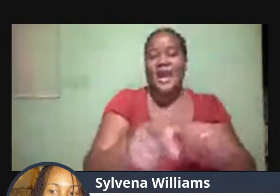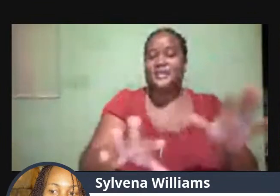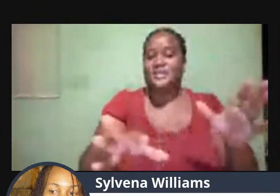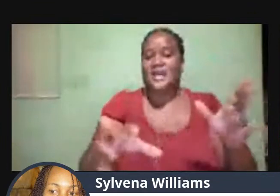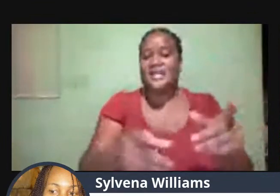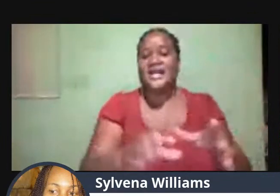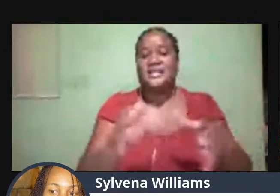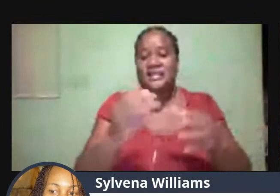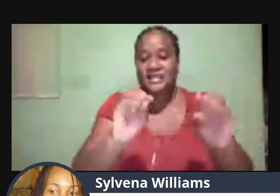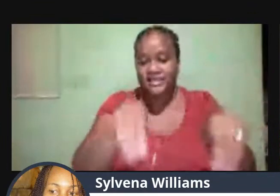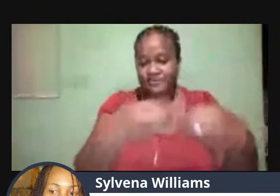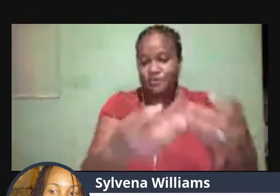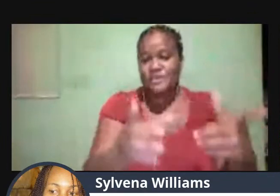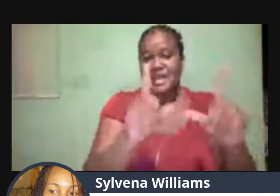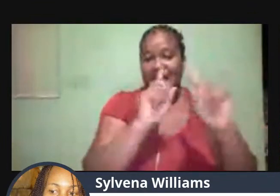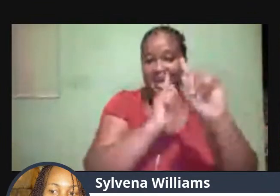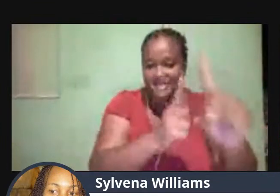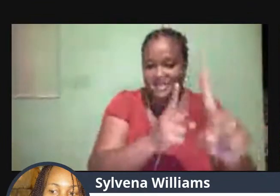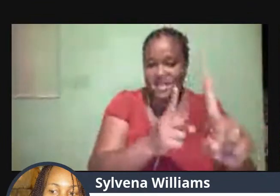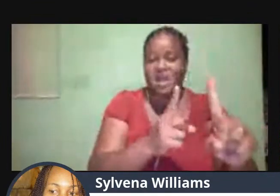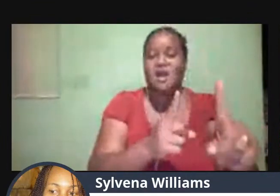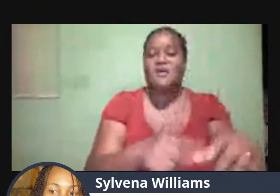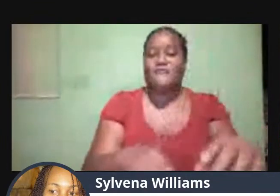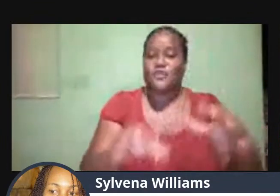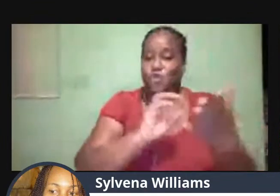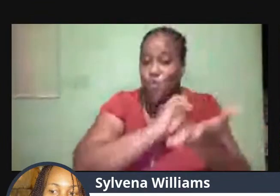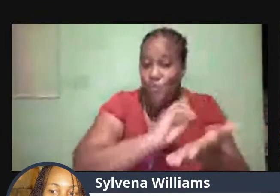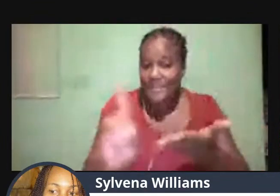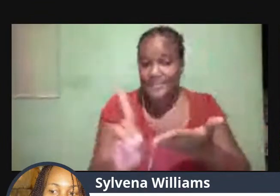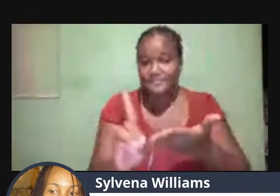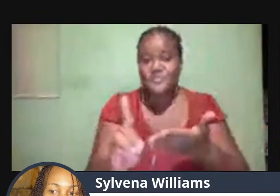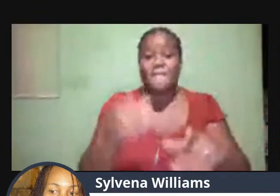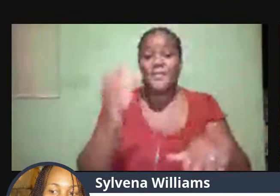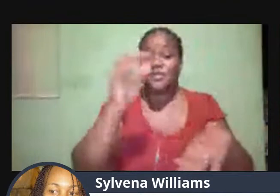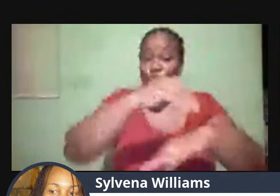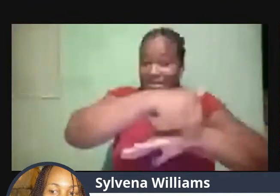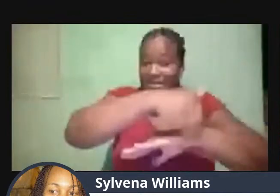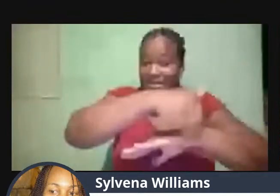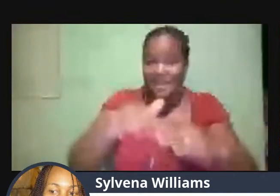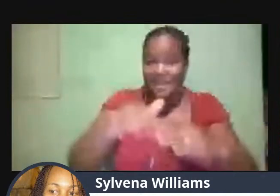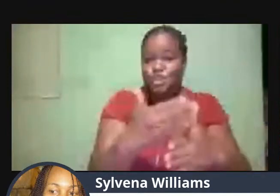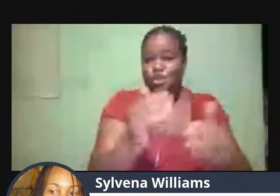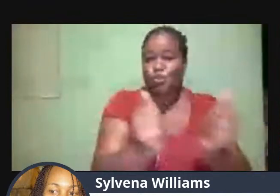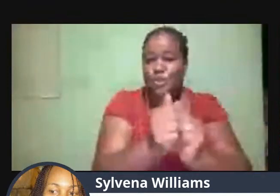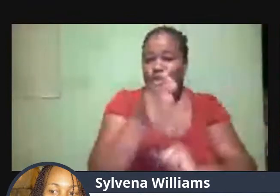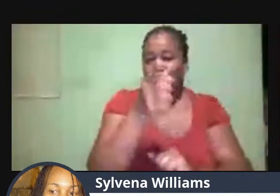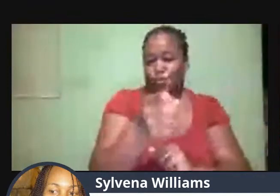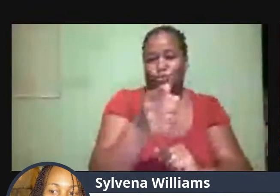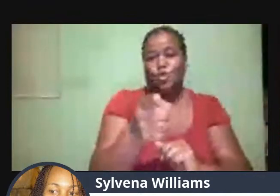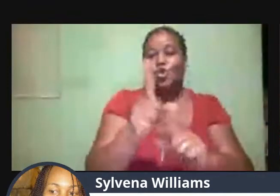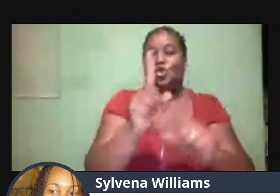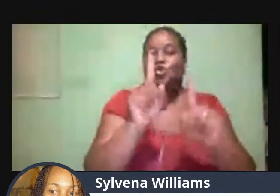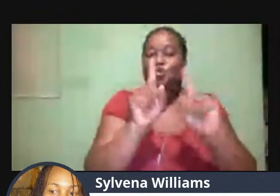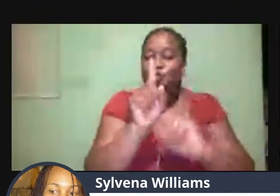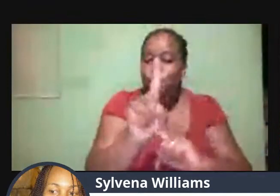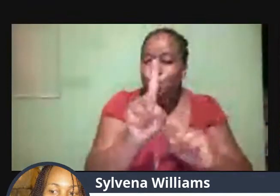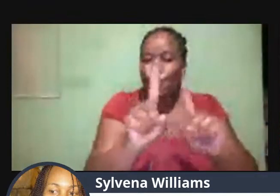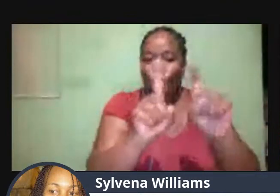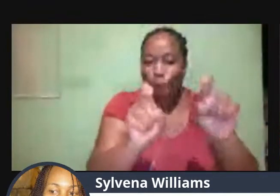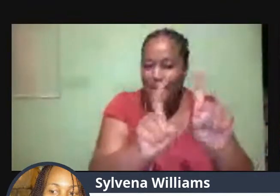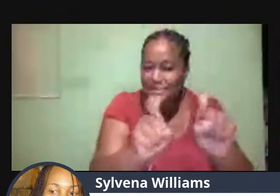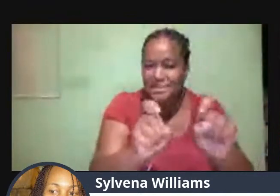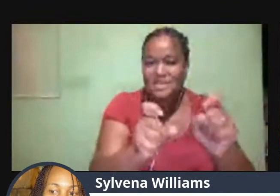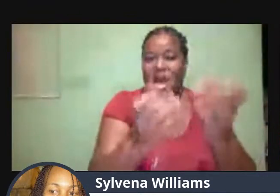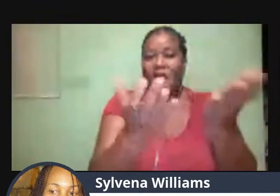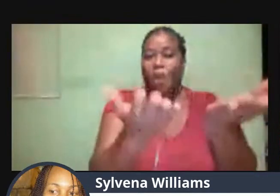the week. But for tonight. I will be sharing with you tonight. Two questions. And I want you to